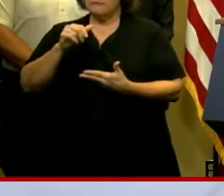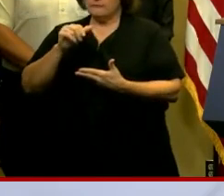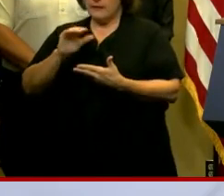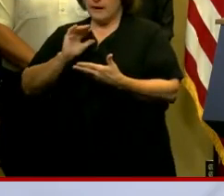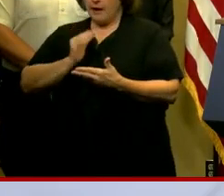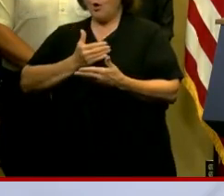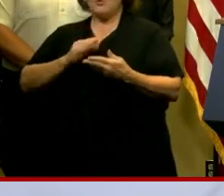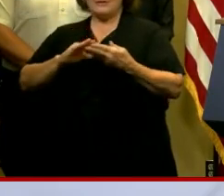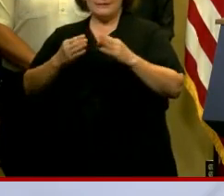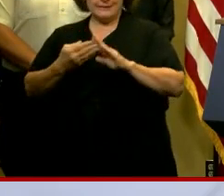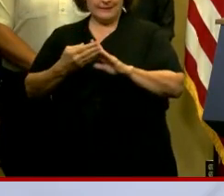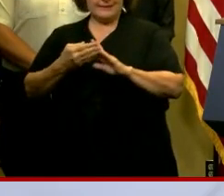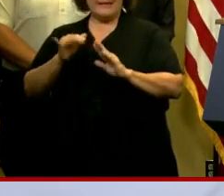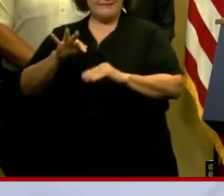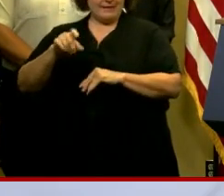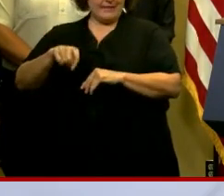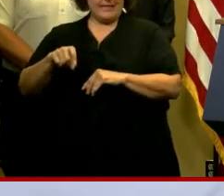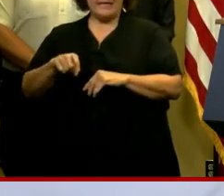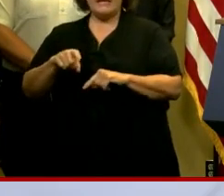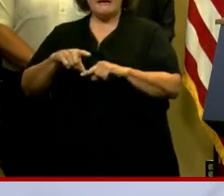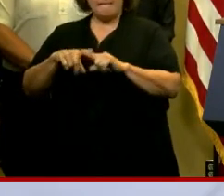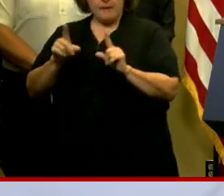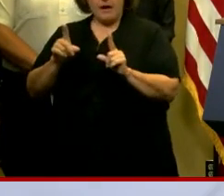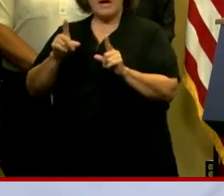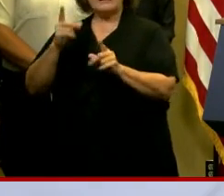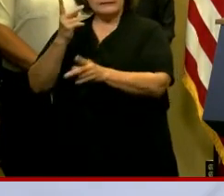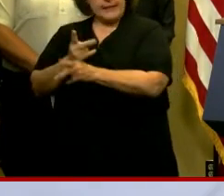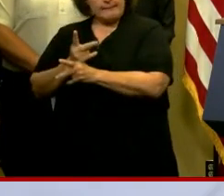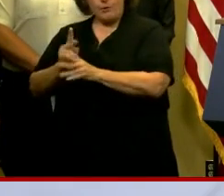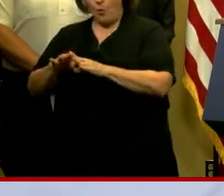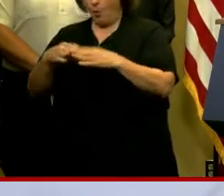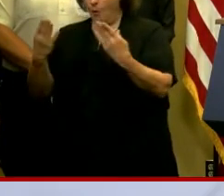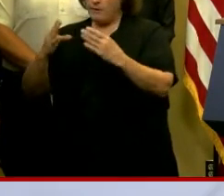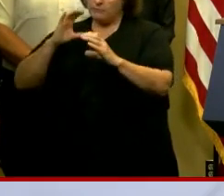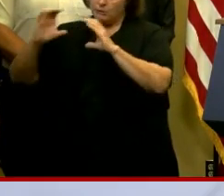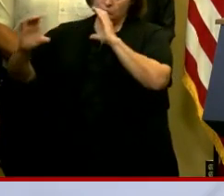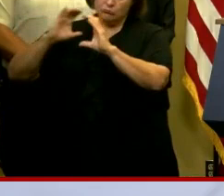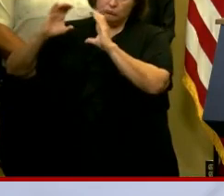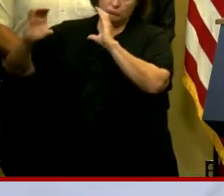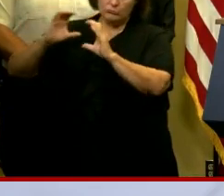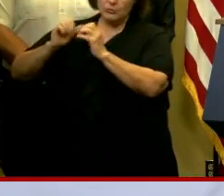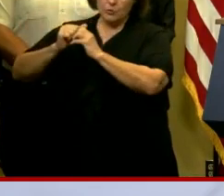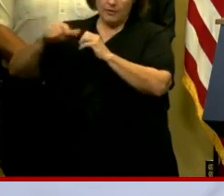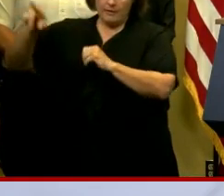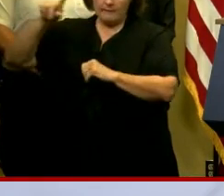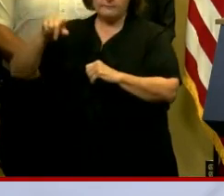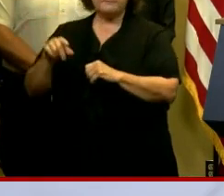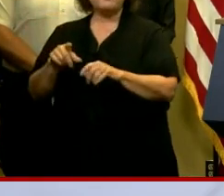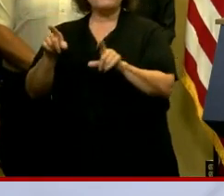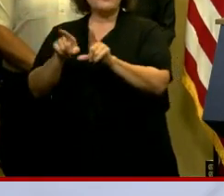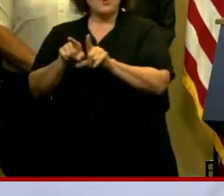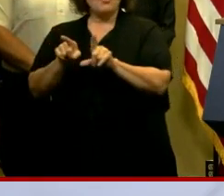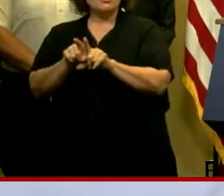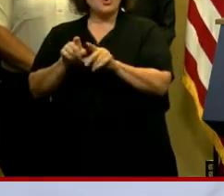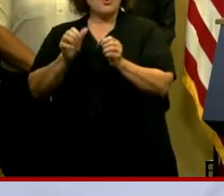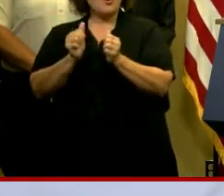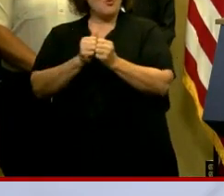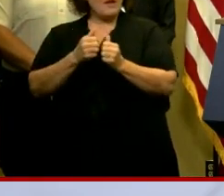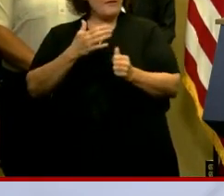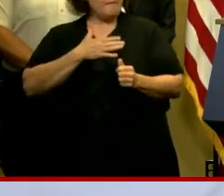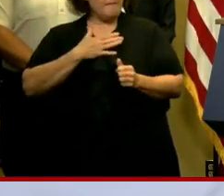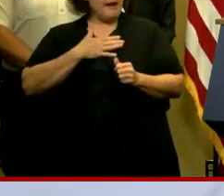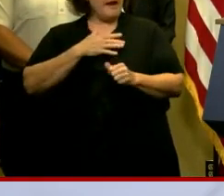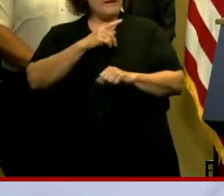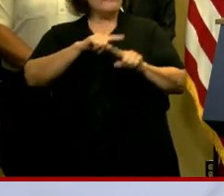capacity that is needed. But that constant level of communication is happening, as well as with my parish